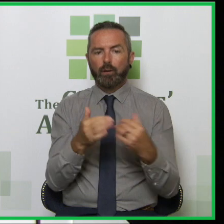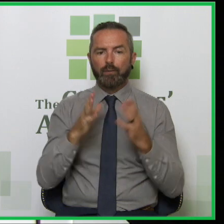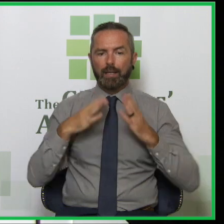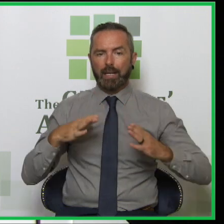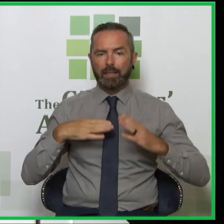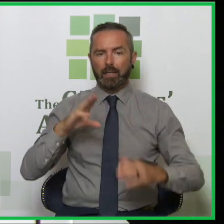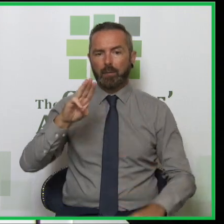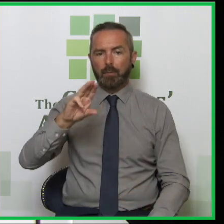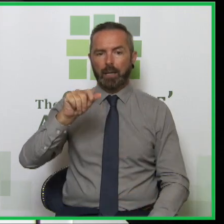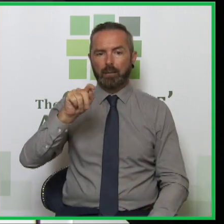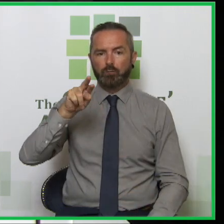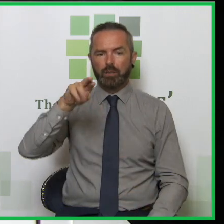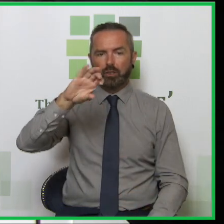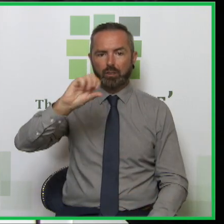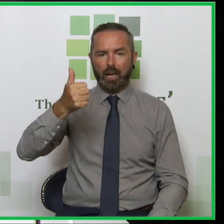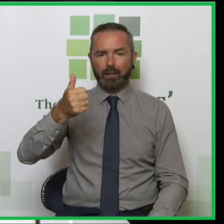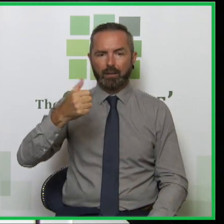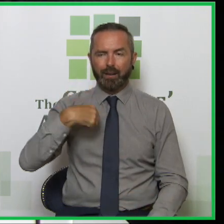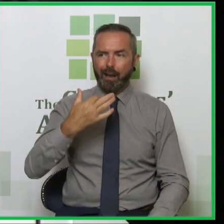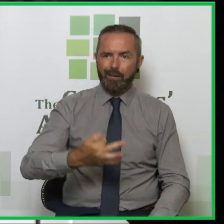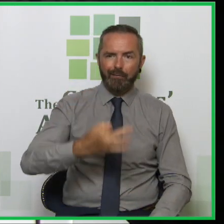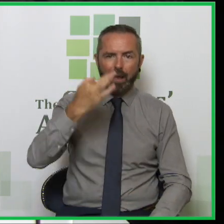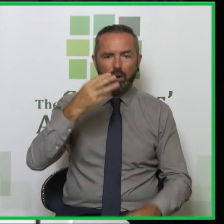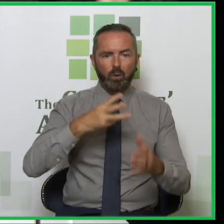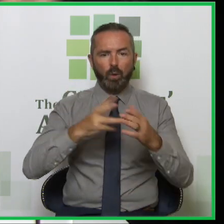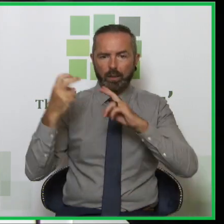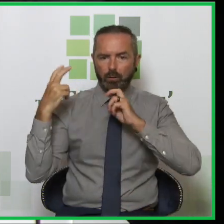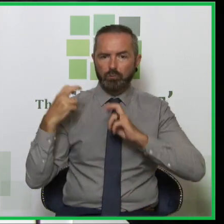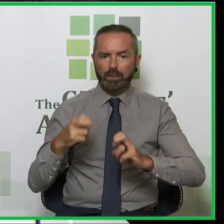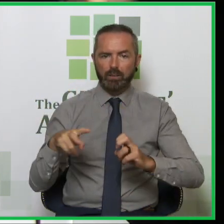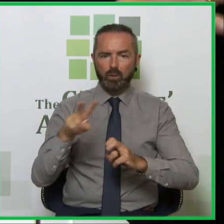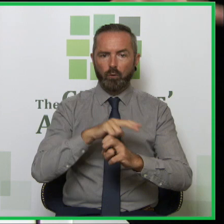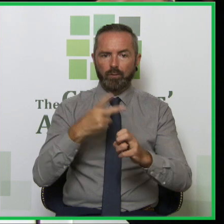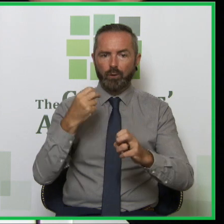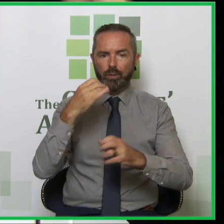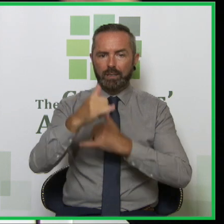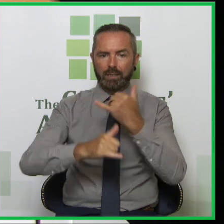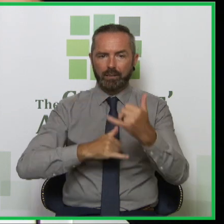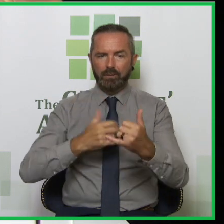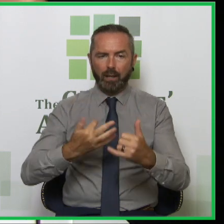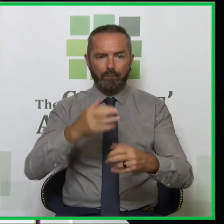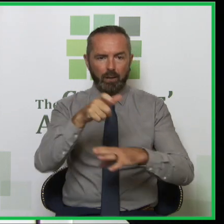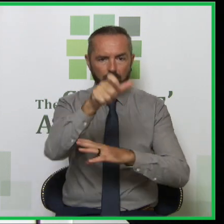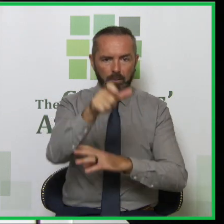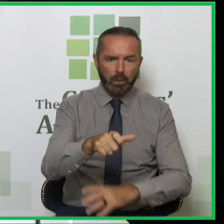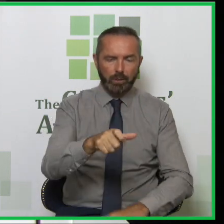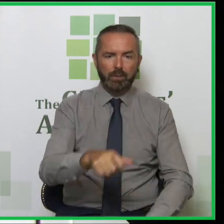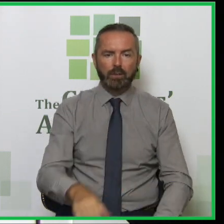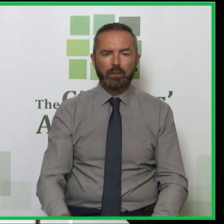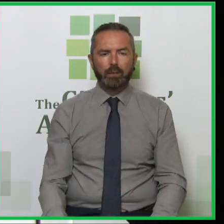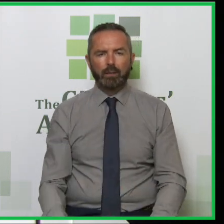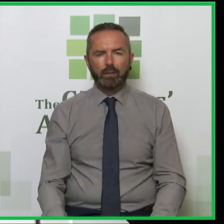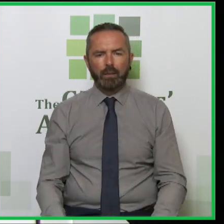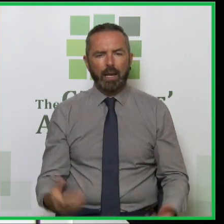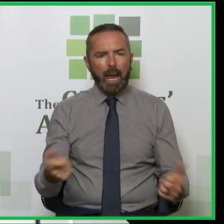who I found in my data over this period of 30 years. I went through all the different data sources I had over a number of years. And I said,